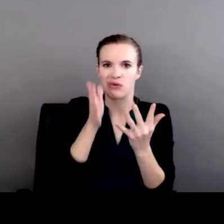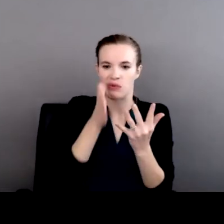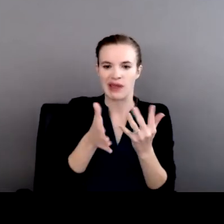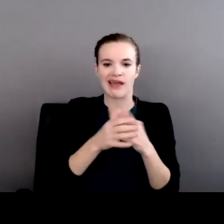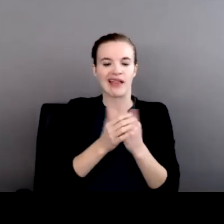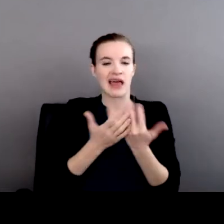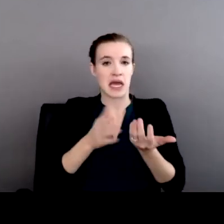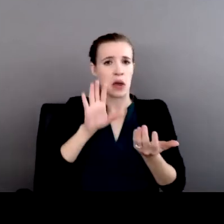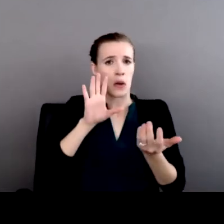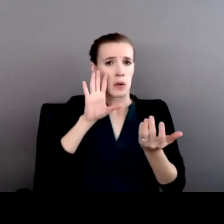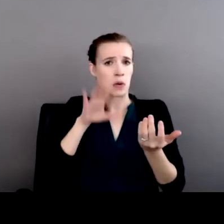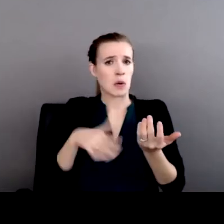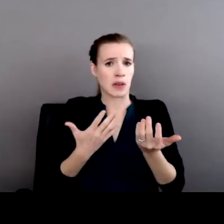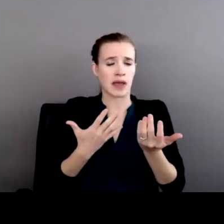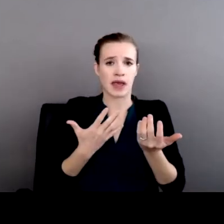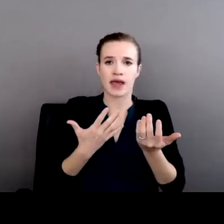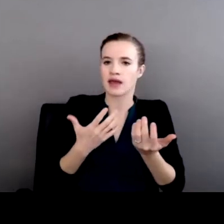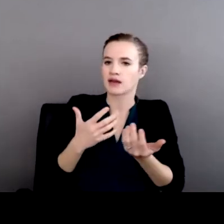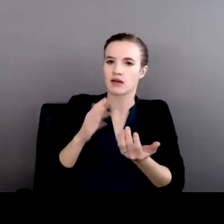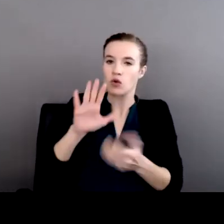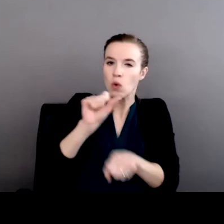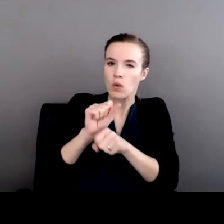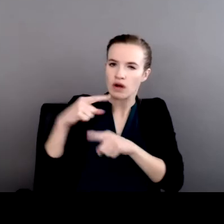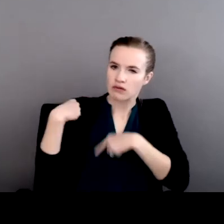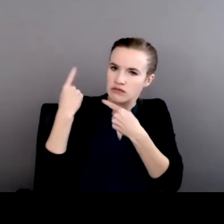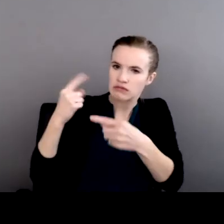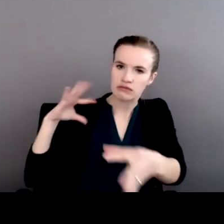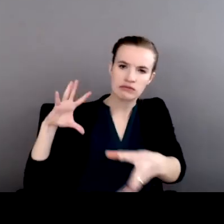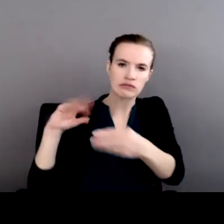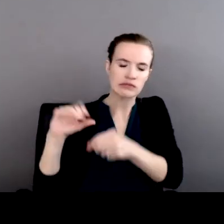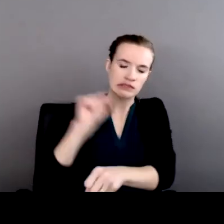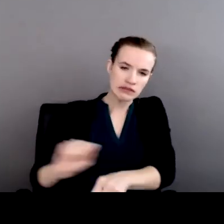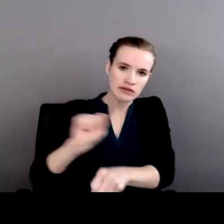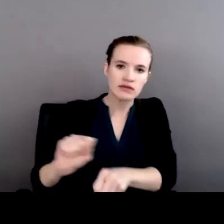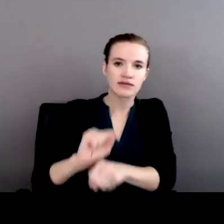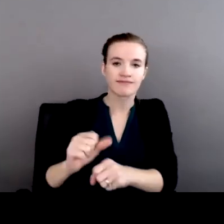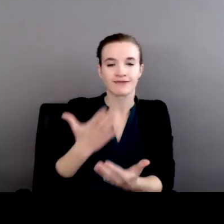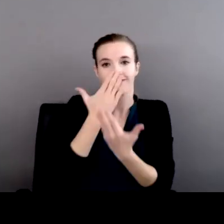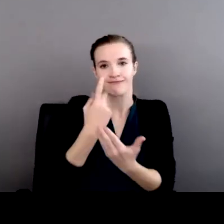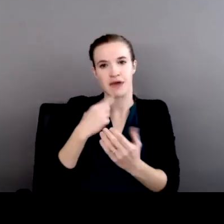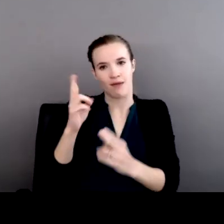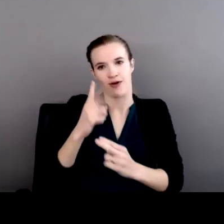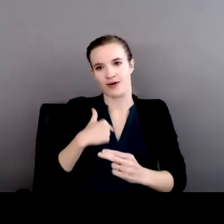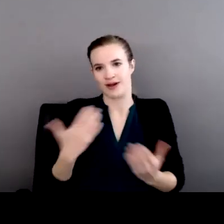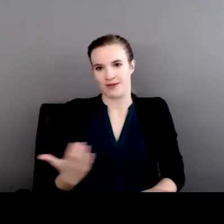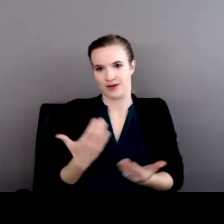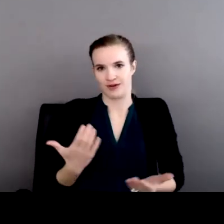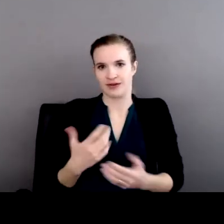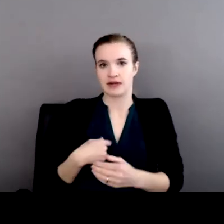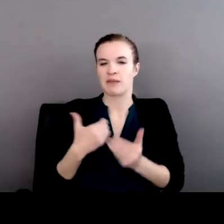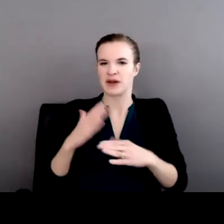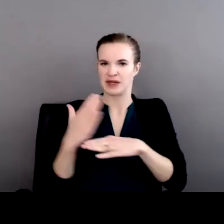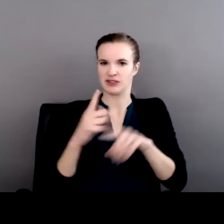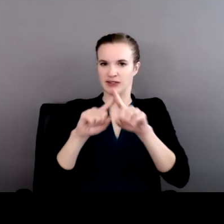tremendous amount of work put into this and it's just an honor to be here. I'm going to share my screen.